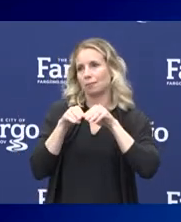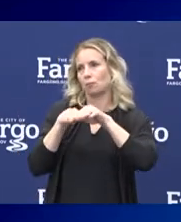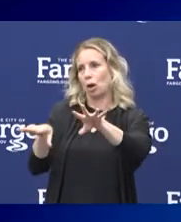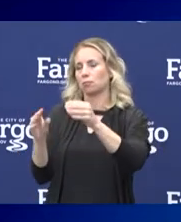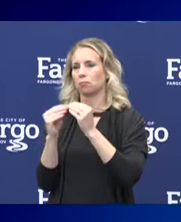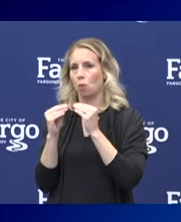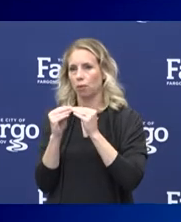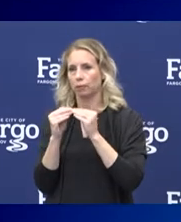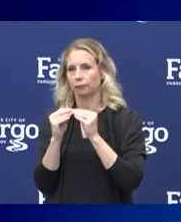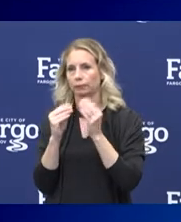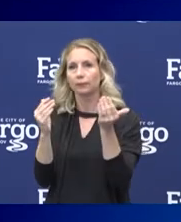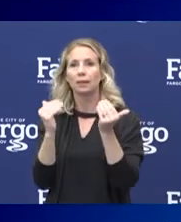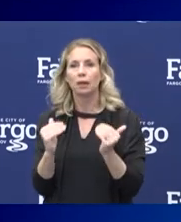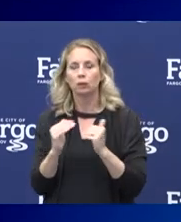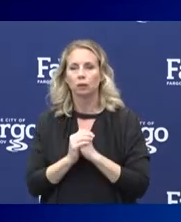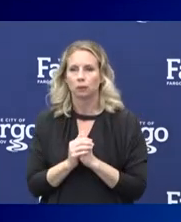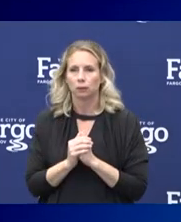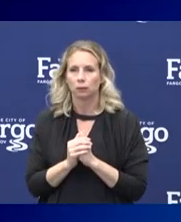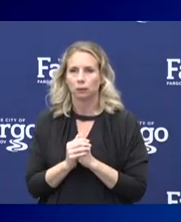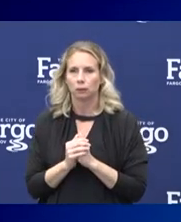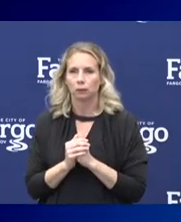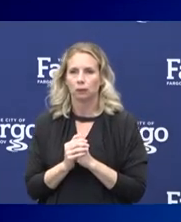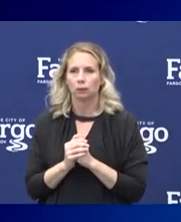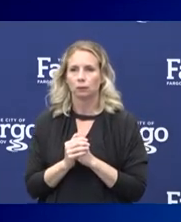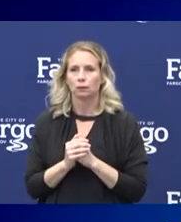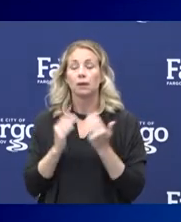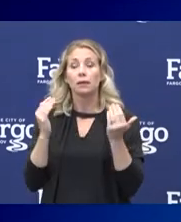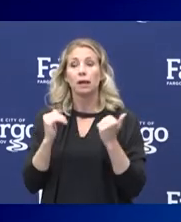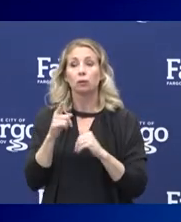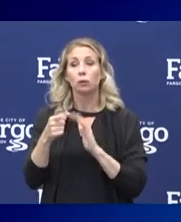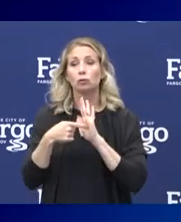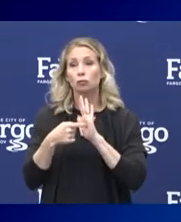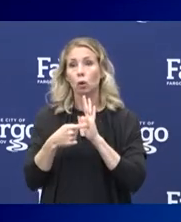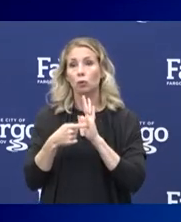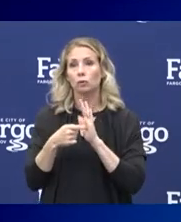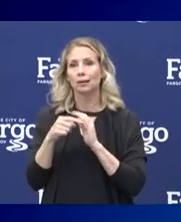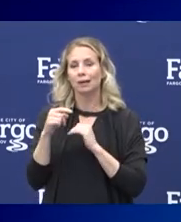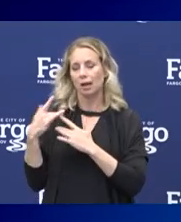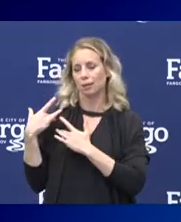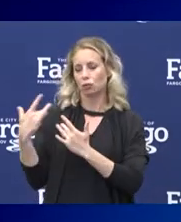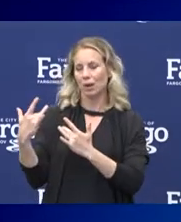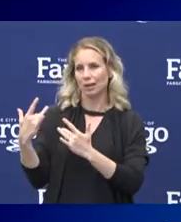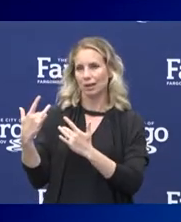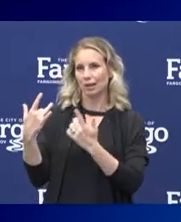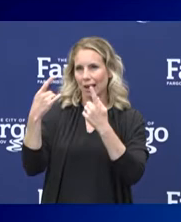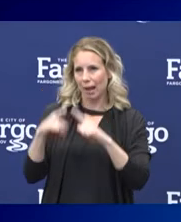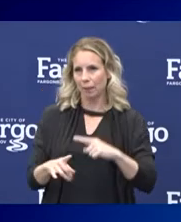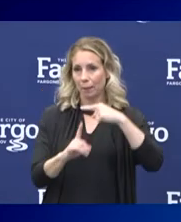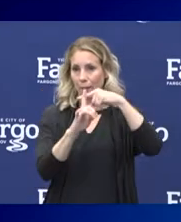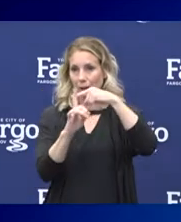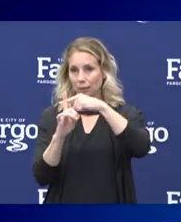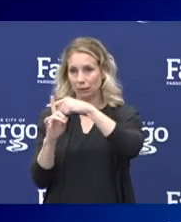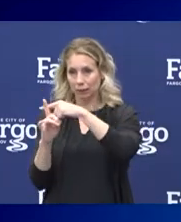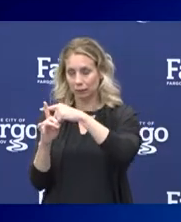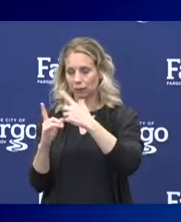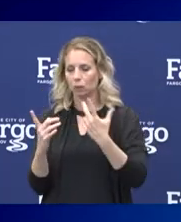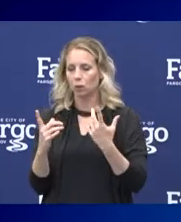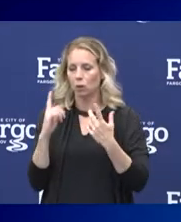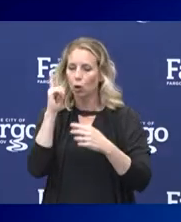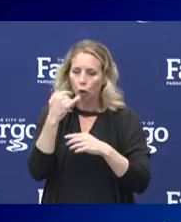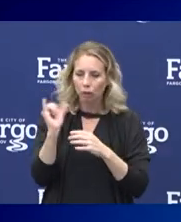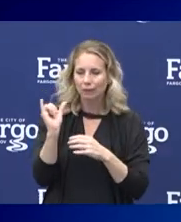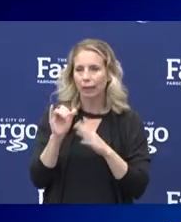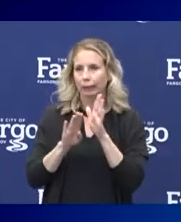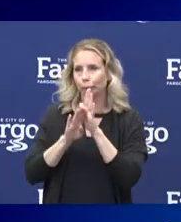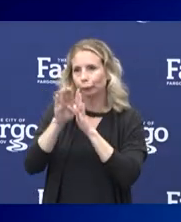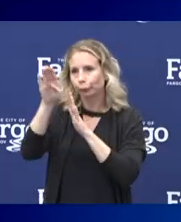Go to the next slide, please. The next slide shows the trending of our positive cases or positive infections